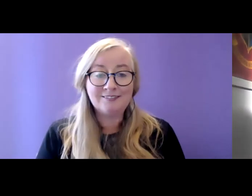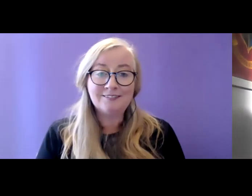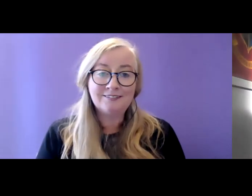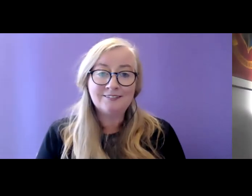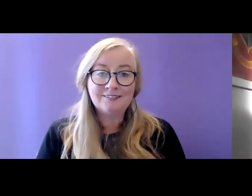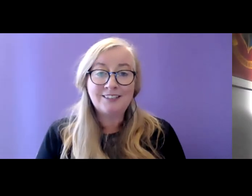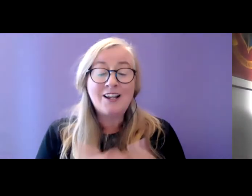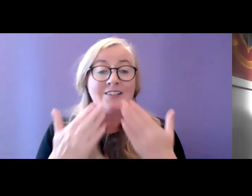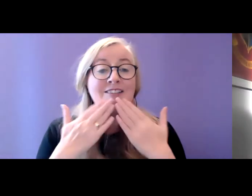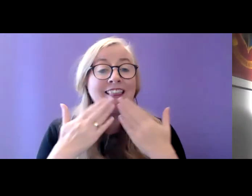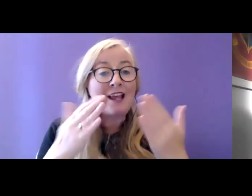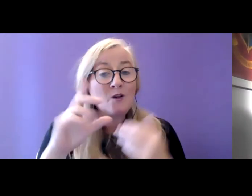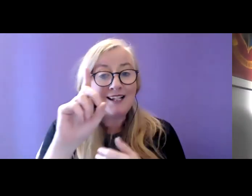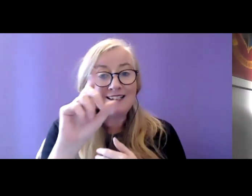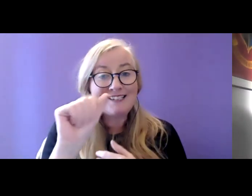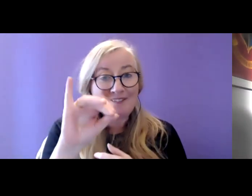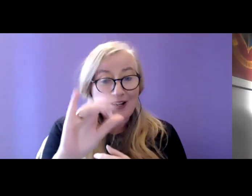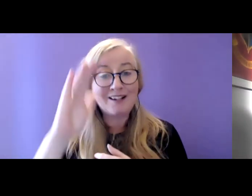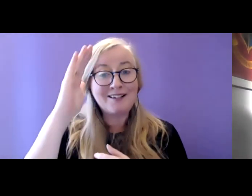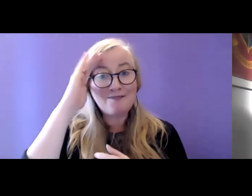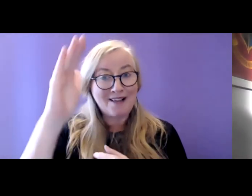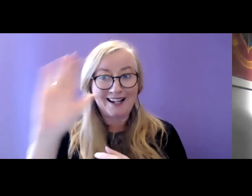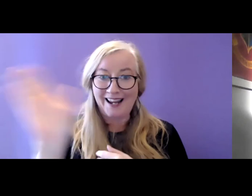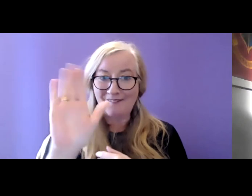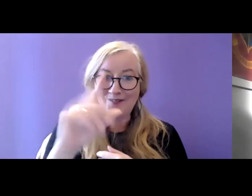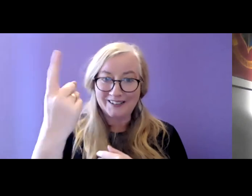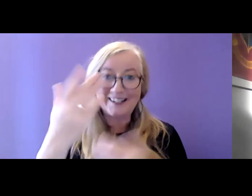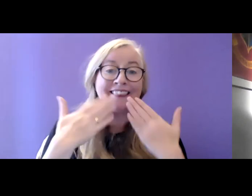thank you very much David and goodbye everybody thank you